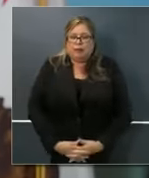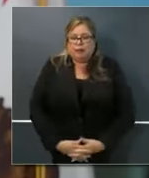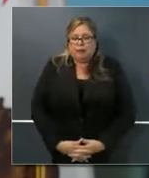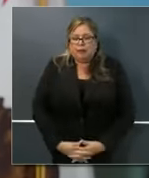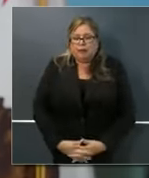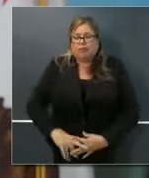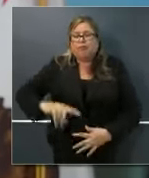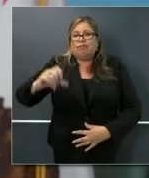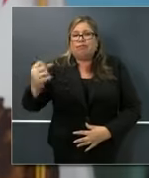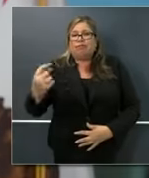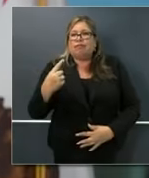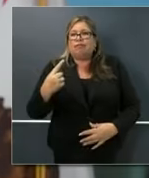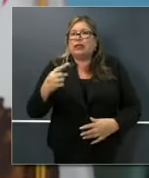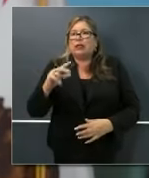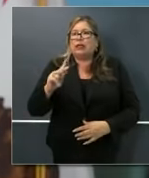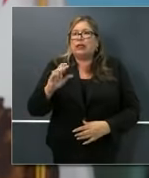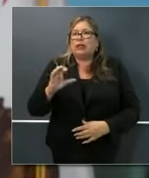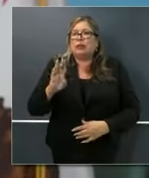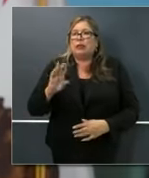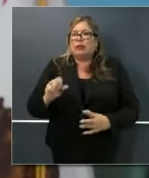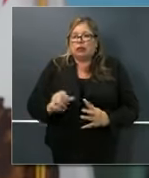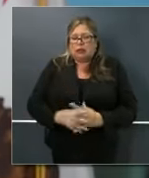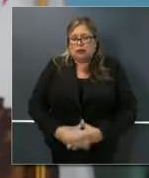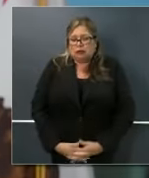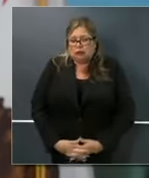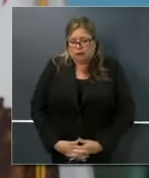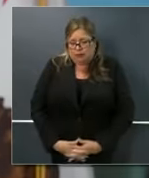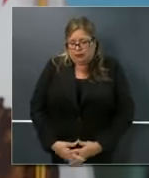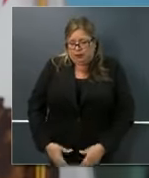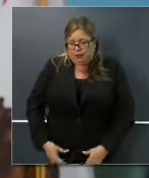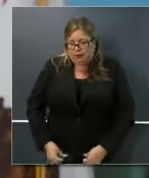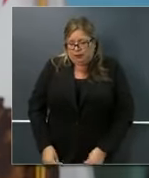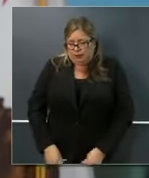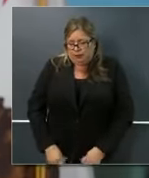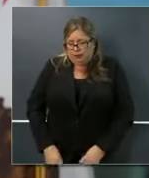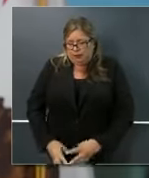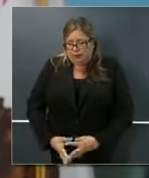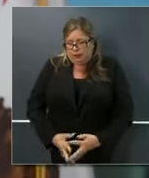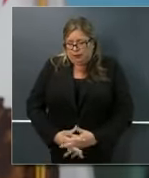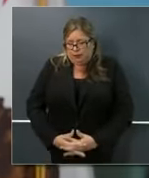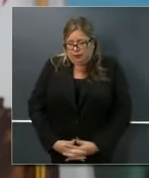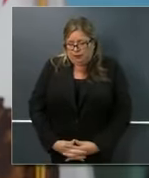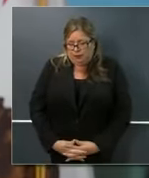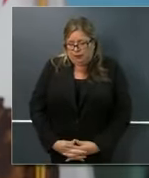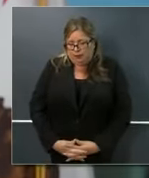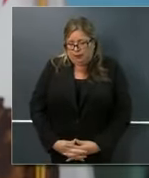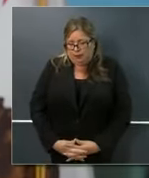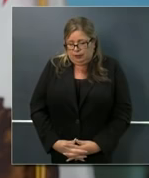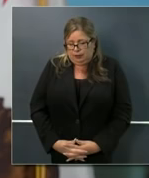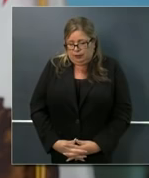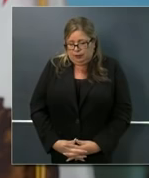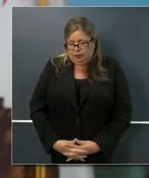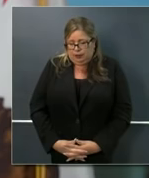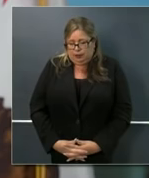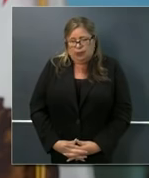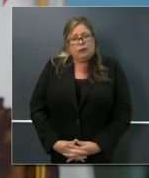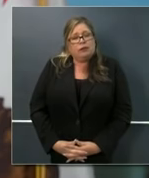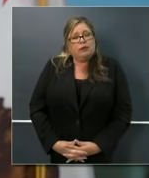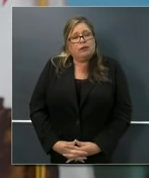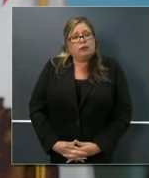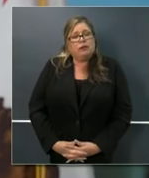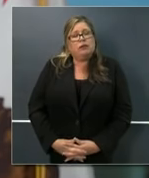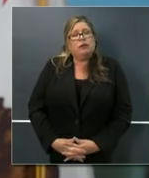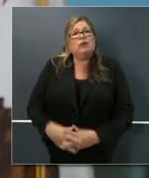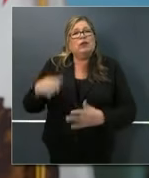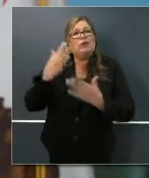Hi, Governor. I'm wondering, we are told that the president told you today that the governors can call their own shots and that while he